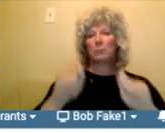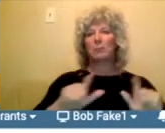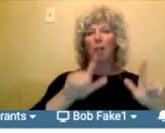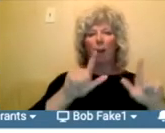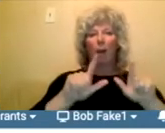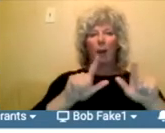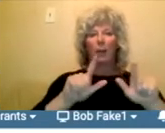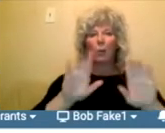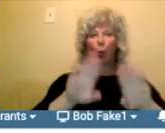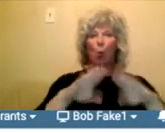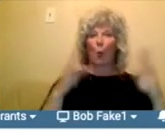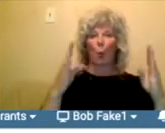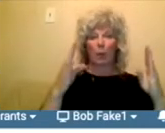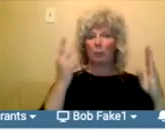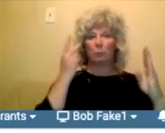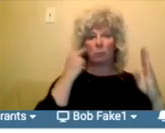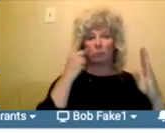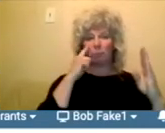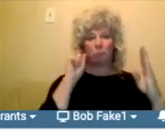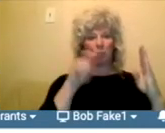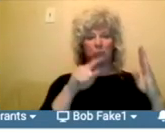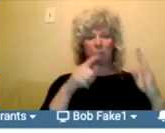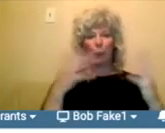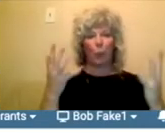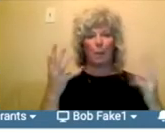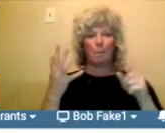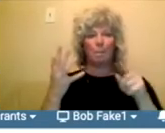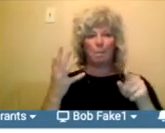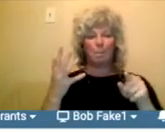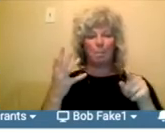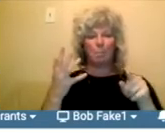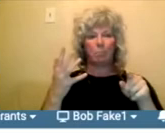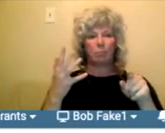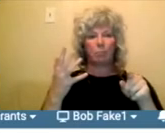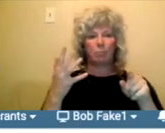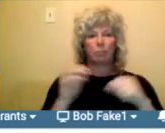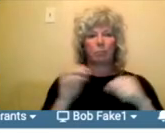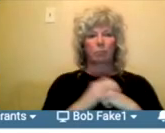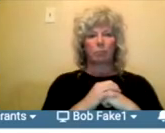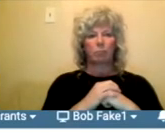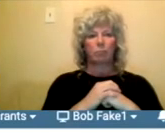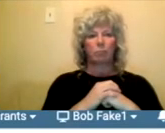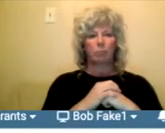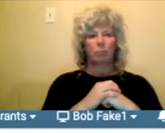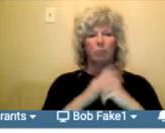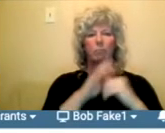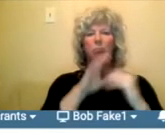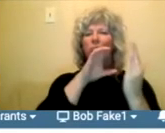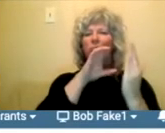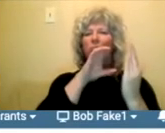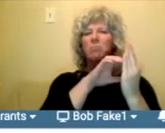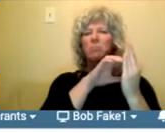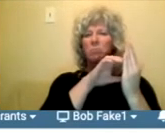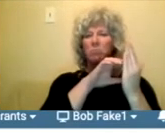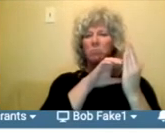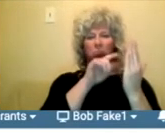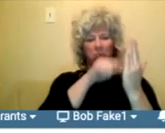application is all about basically filling out who you are